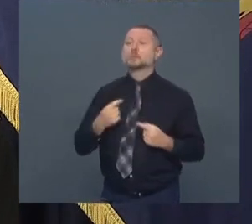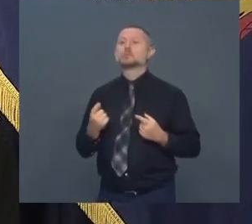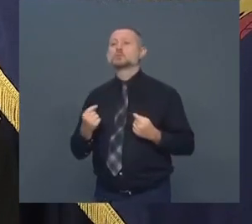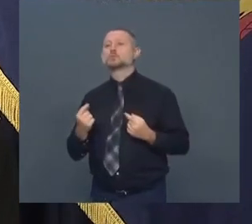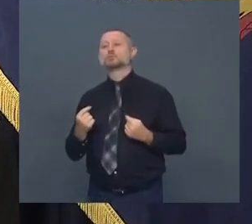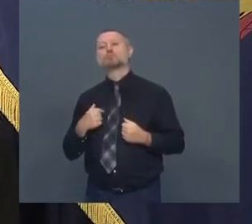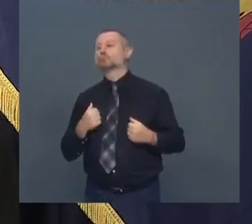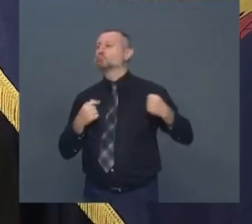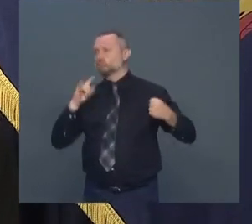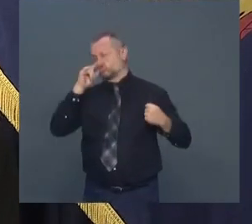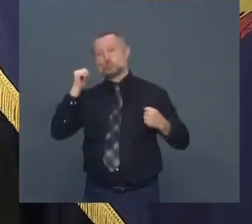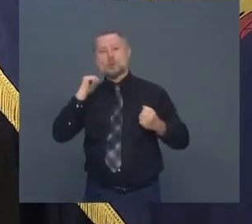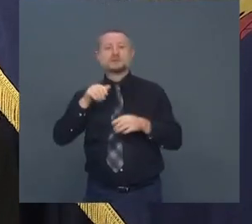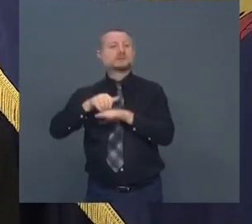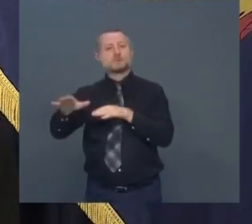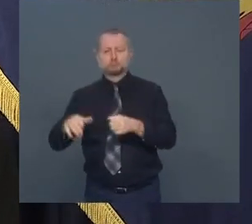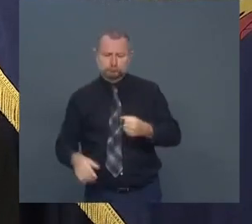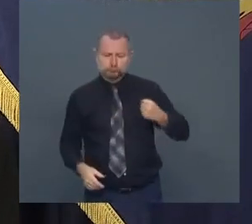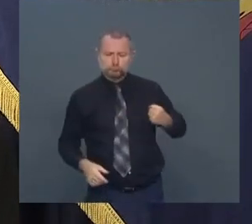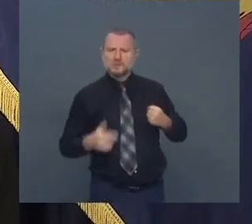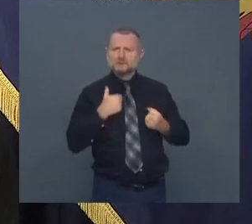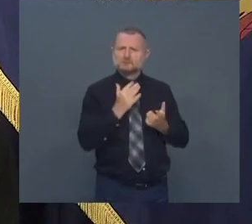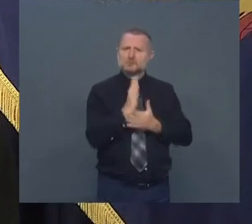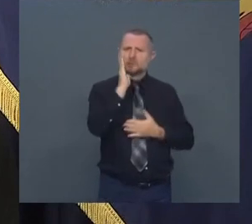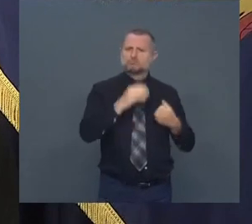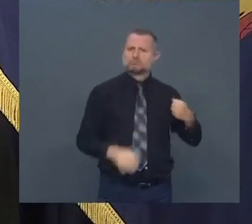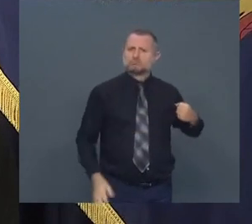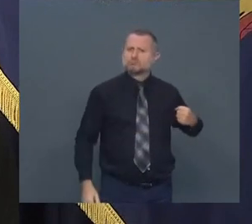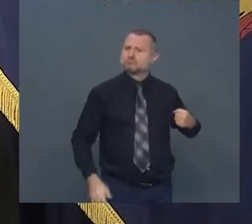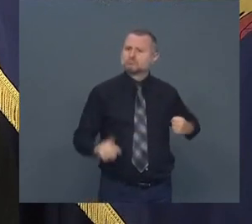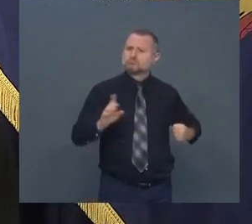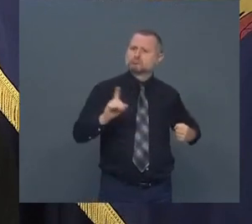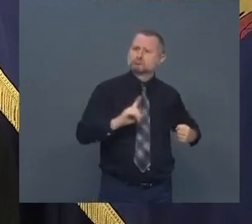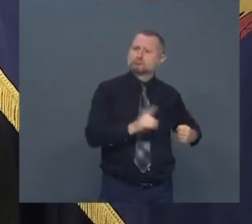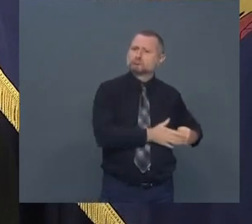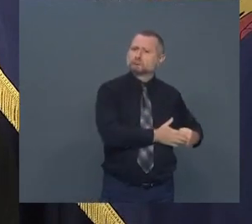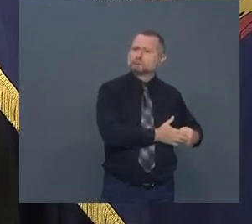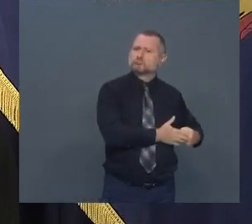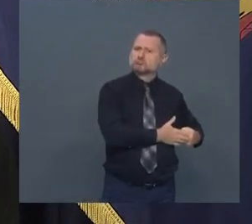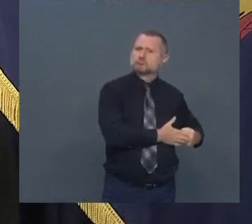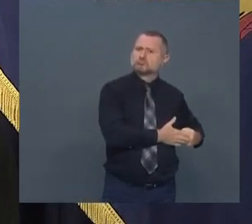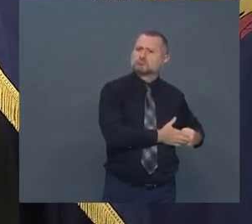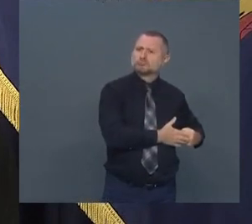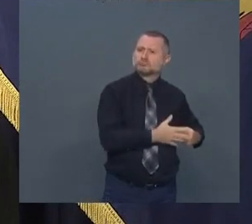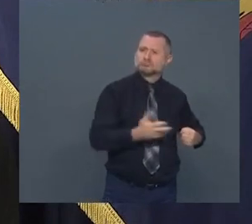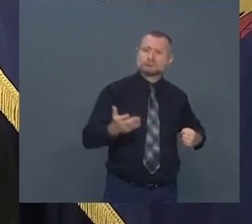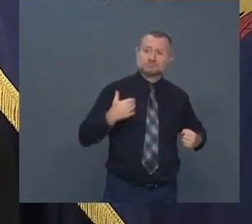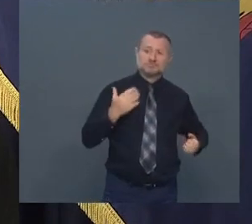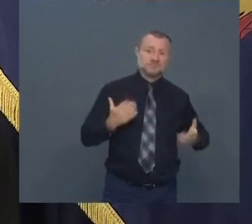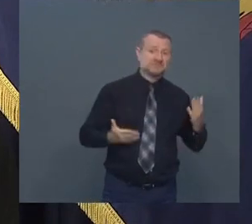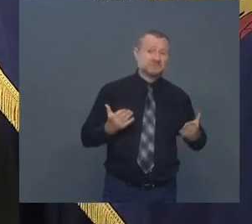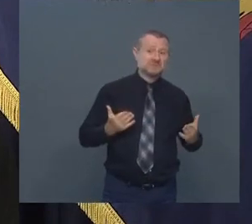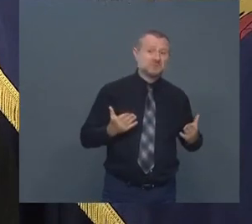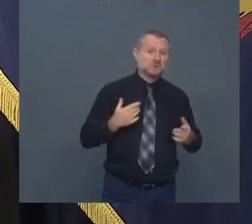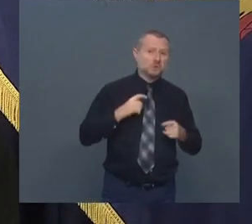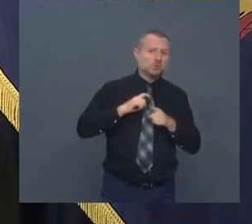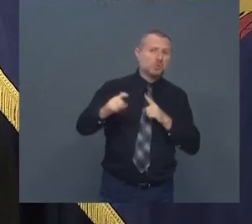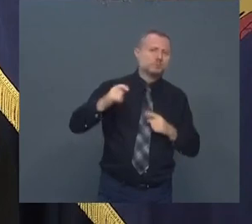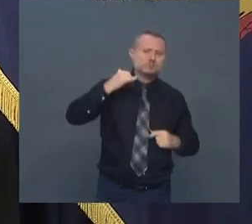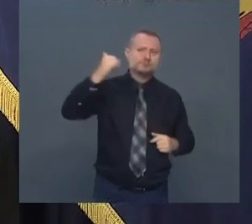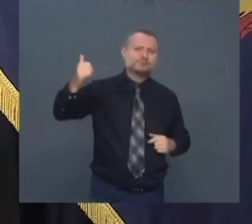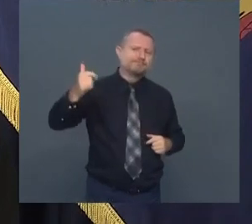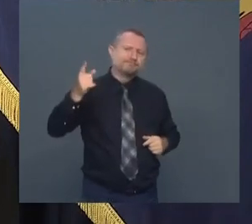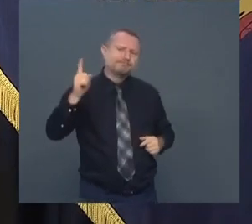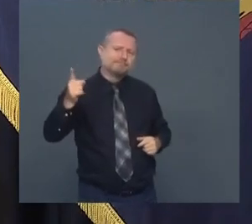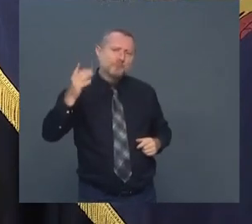child to school knowing that you're not doing any tests in my child's school I'm also going to call you up and say why aren't you testing in my